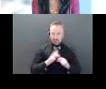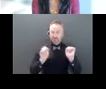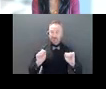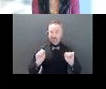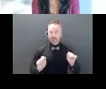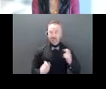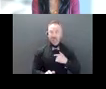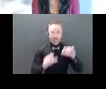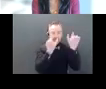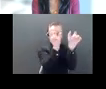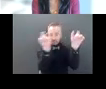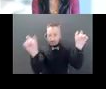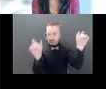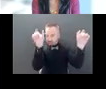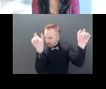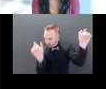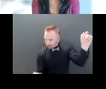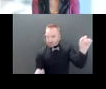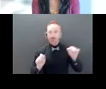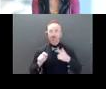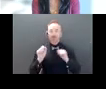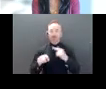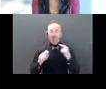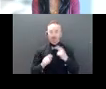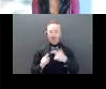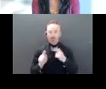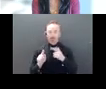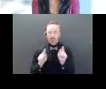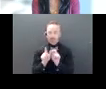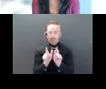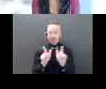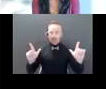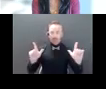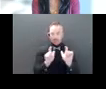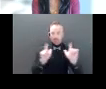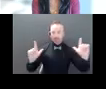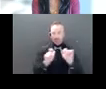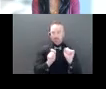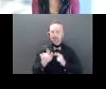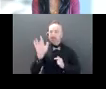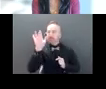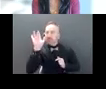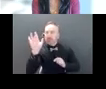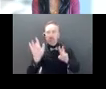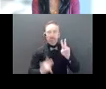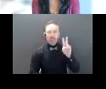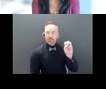that slides to the left. And there you can adjust at the beginning to whatever viewing type works best for you.